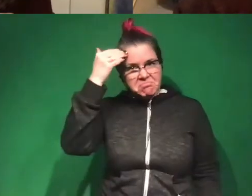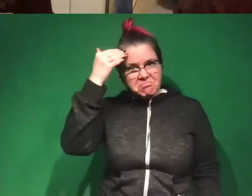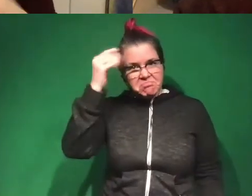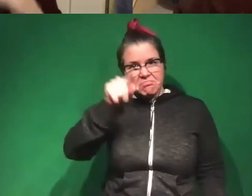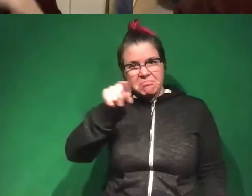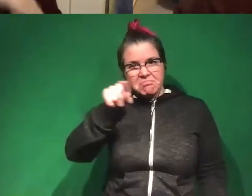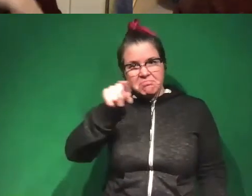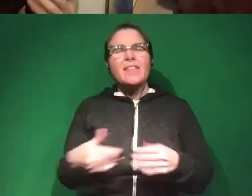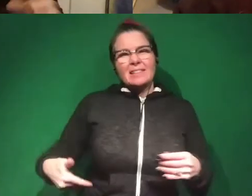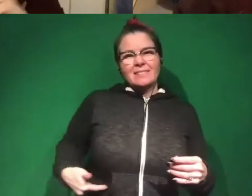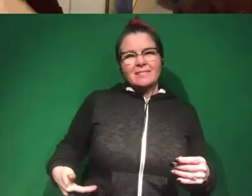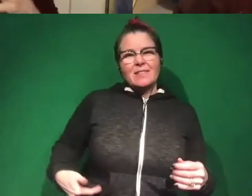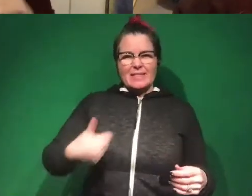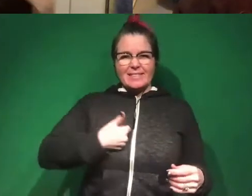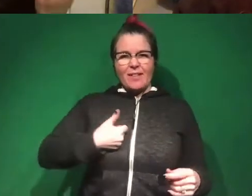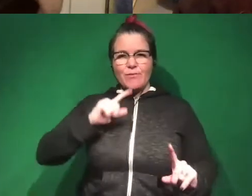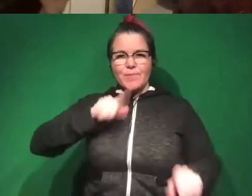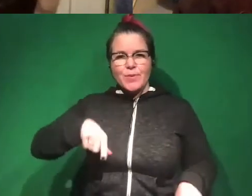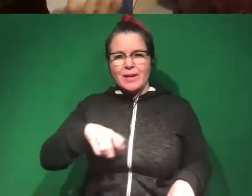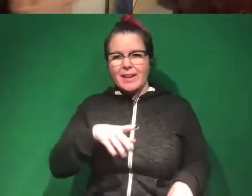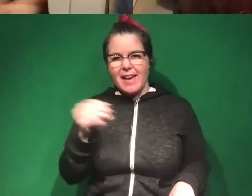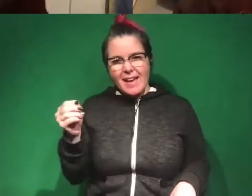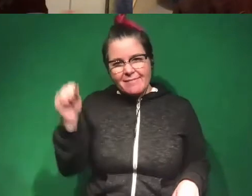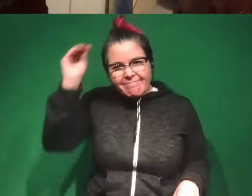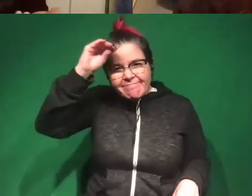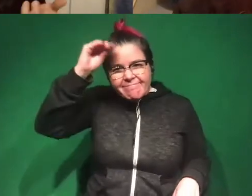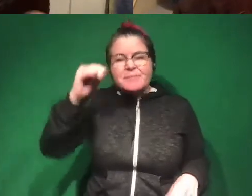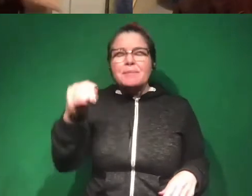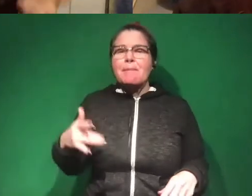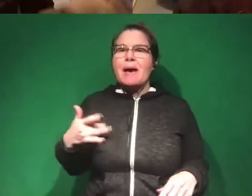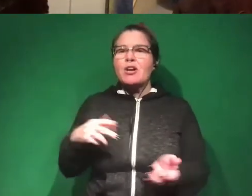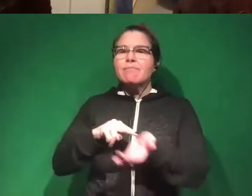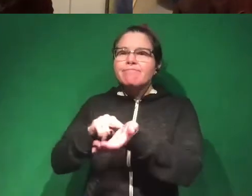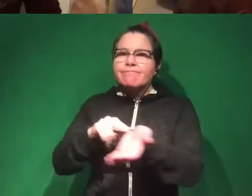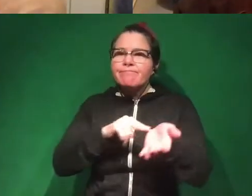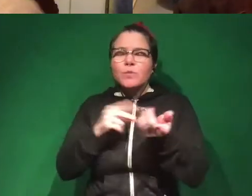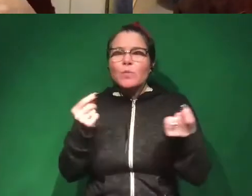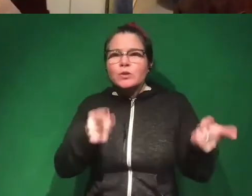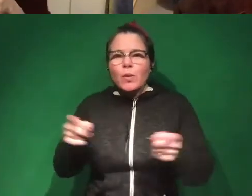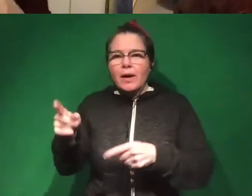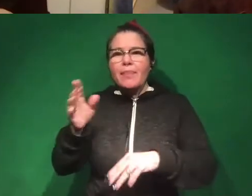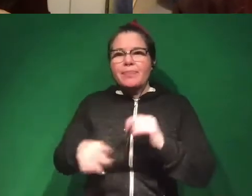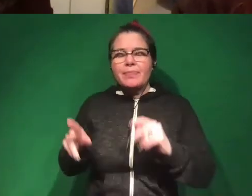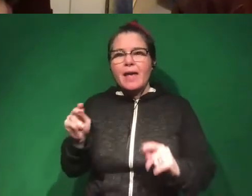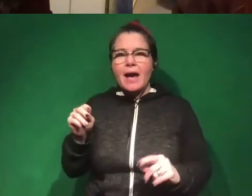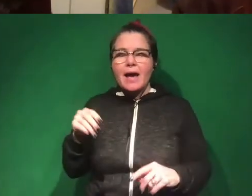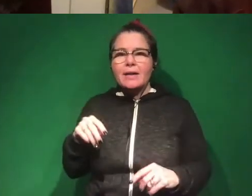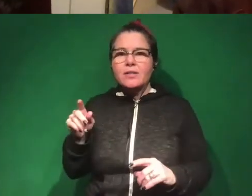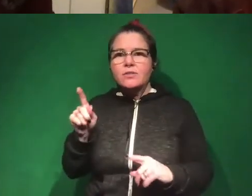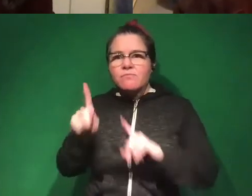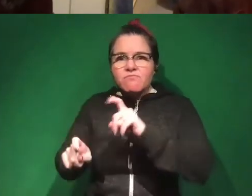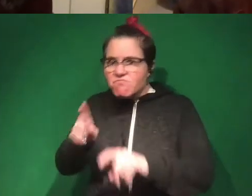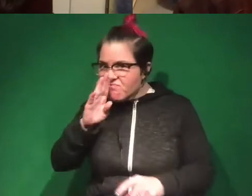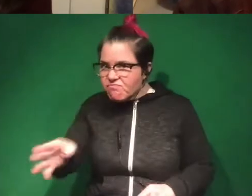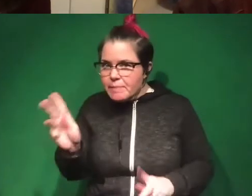then, that's subjective. It's still self-reported. But it's a way to get a better sense of what is actually going on, rather than putting people on the spot. Another cool one that I